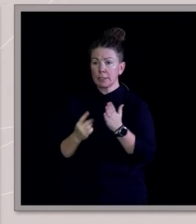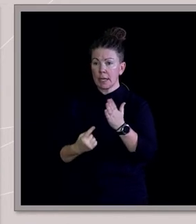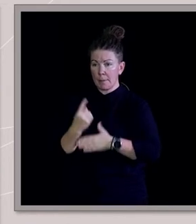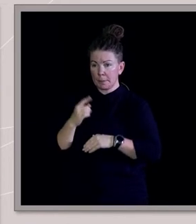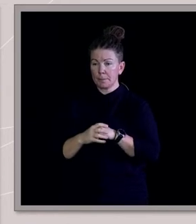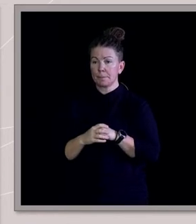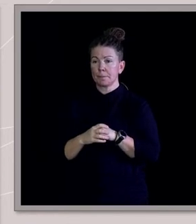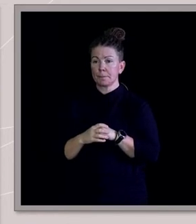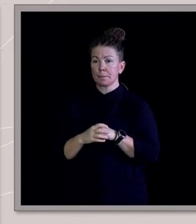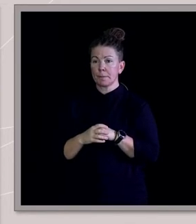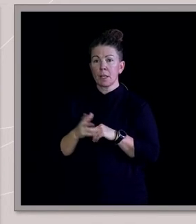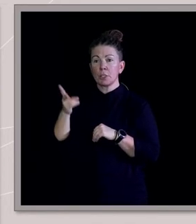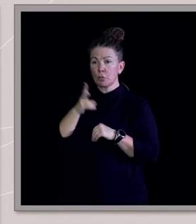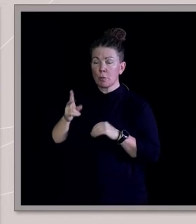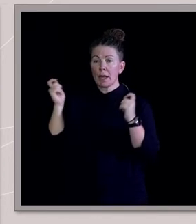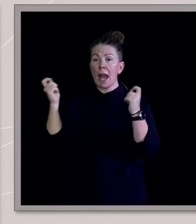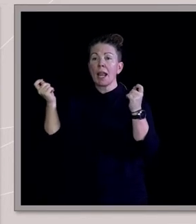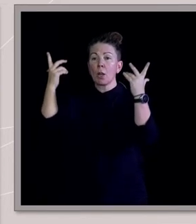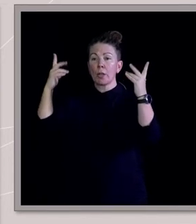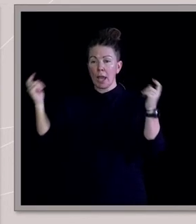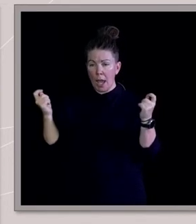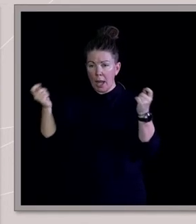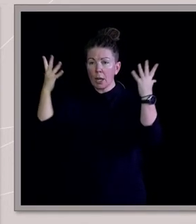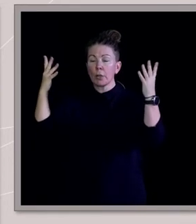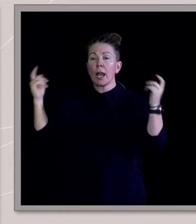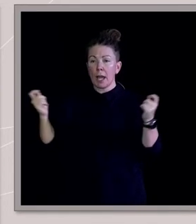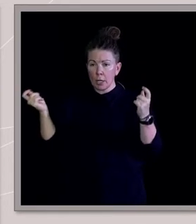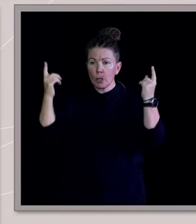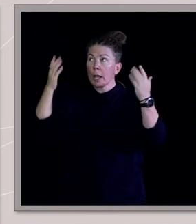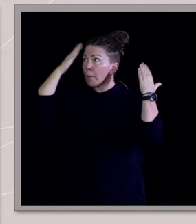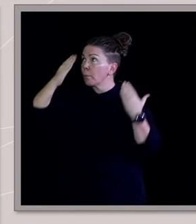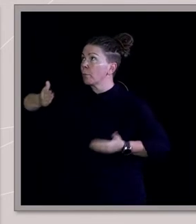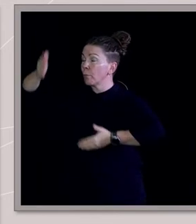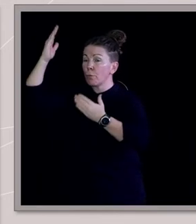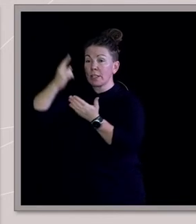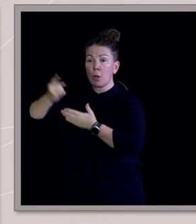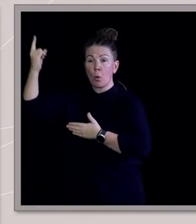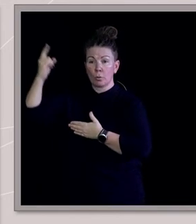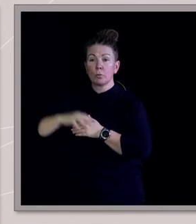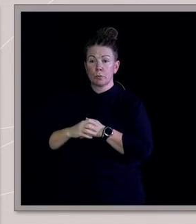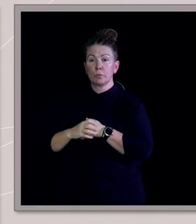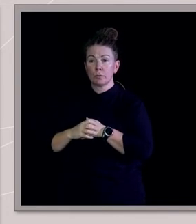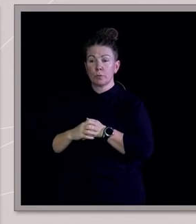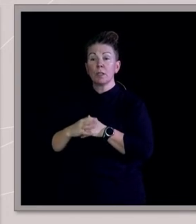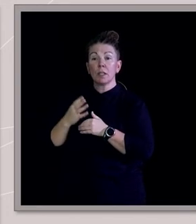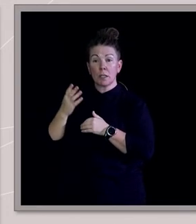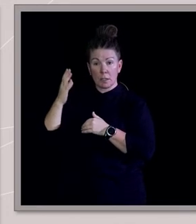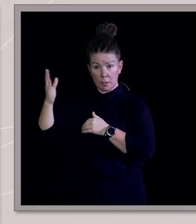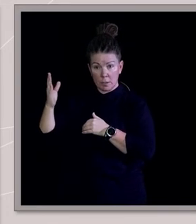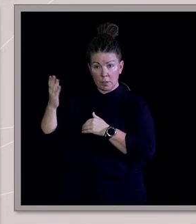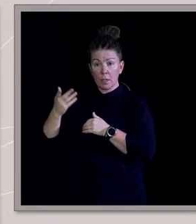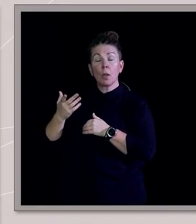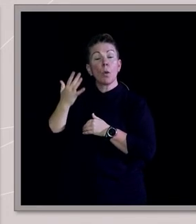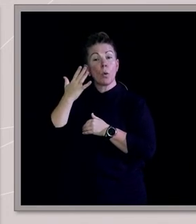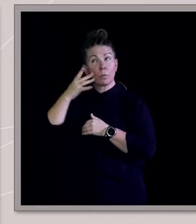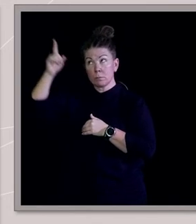just repeat, hallelujah, hallelujah, hallelujah, praise the Lord. And when God chooses,